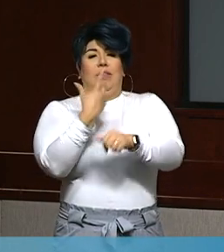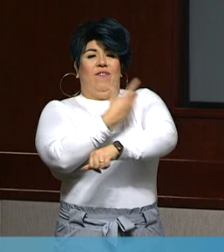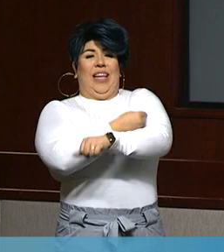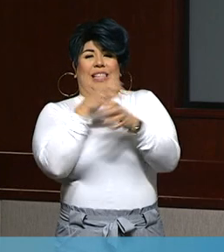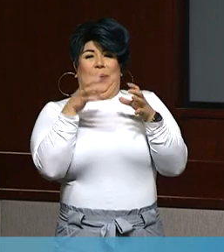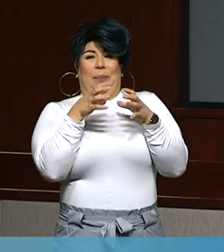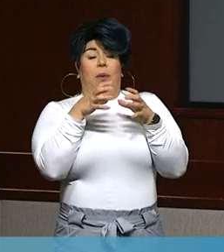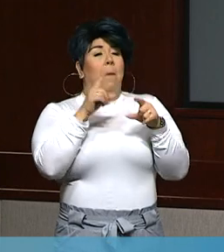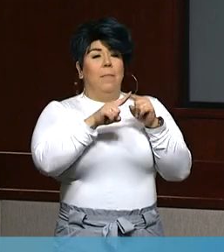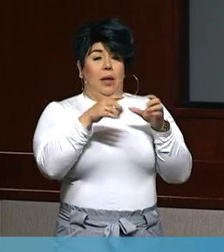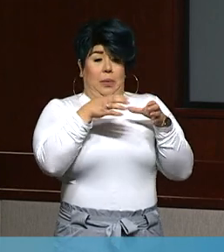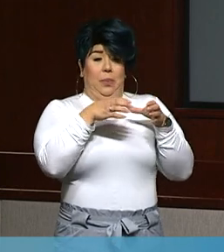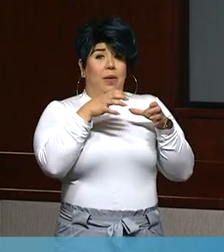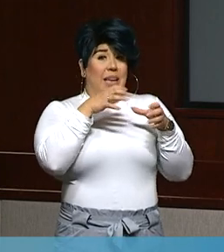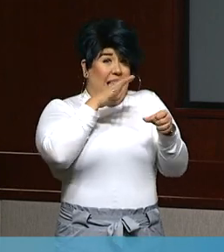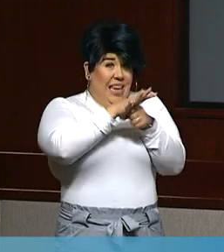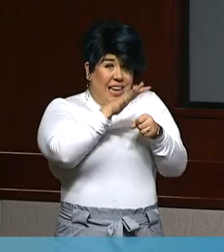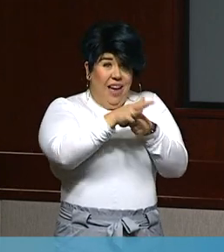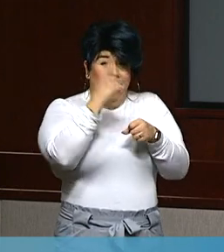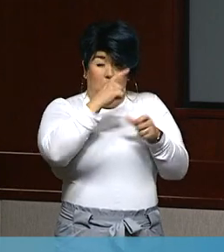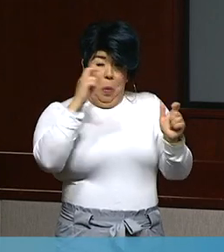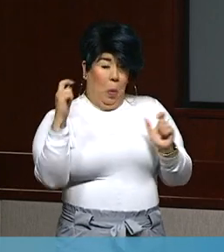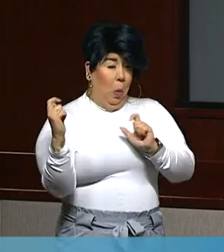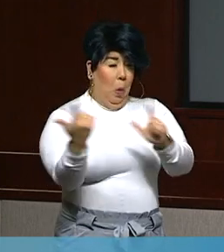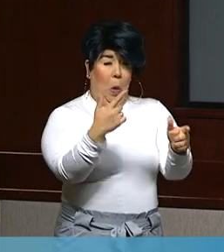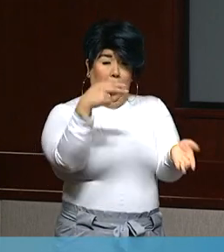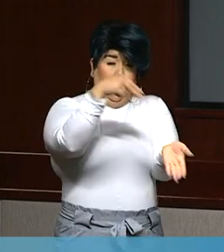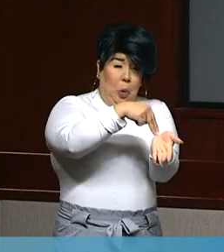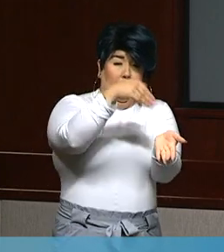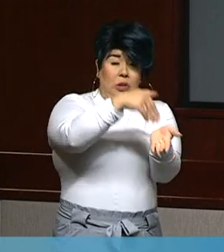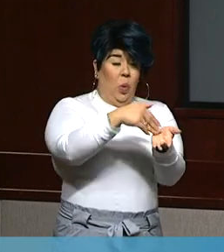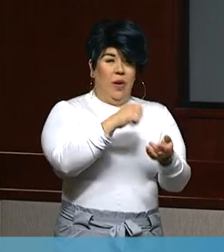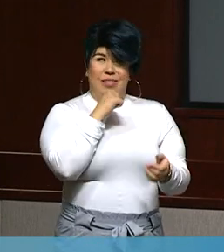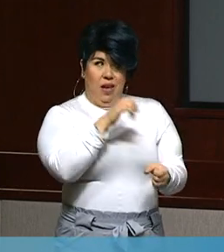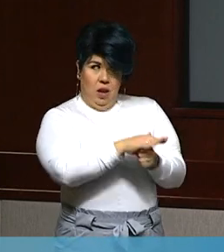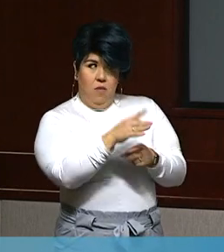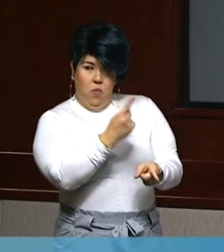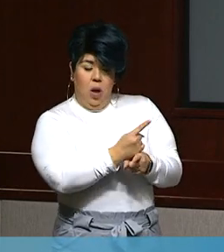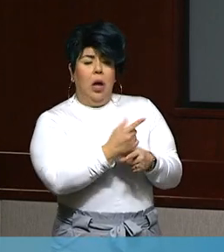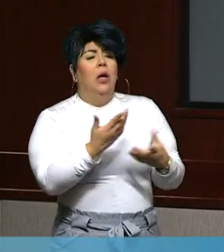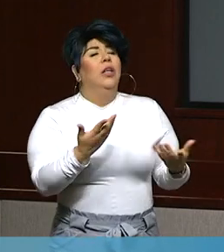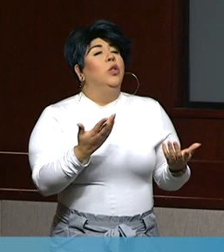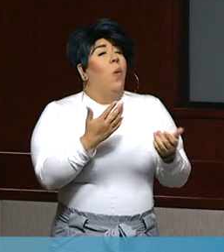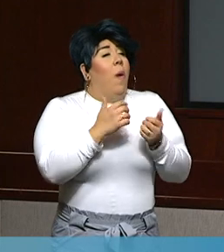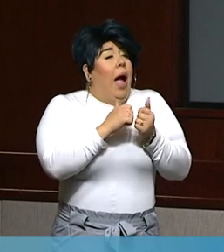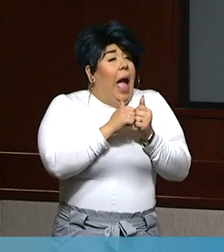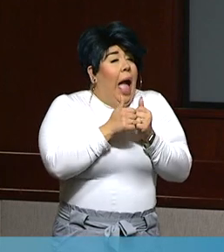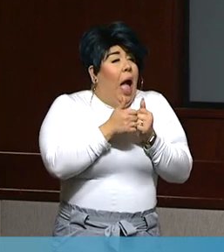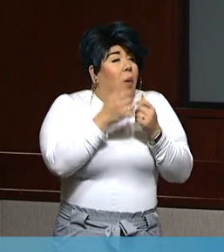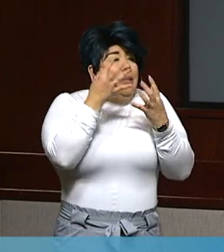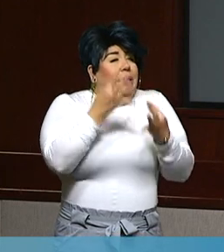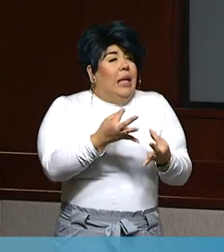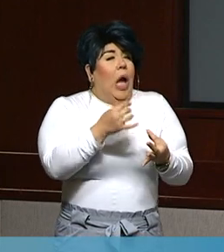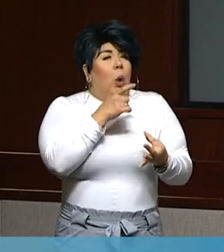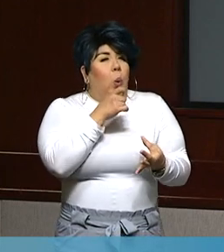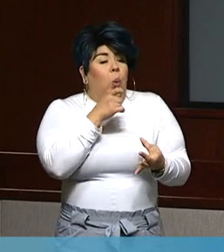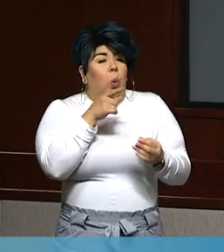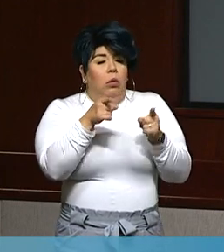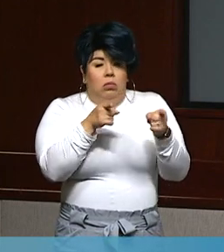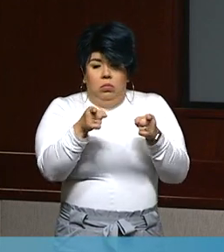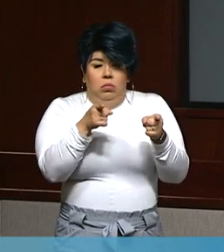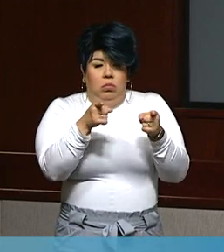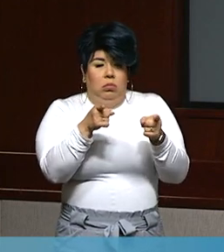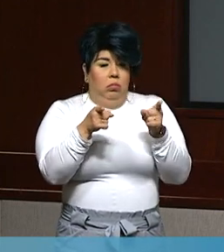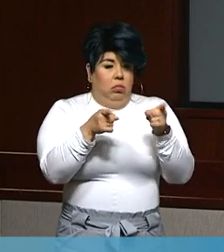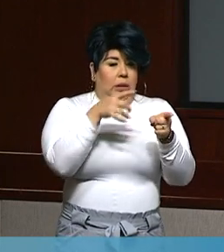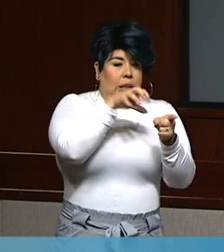but it's not going to cover all of those that are on the front line of this virus. How are we deciding which frontline workers are going to be getting the vaccine and which